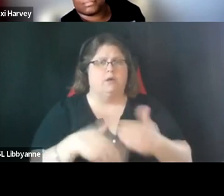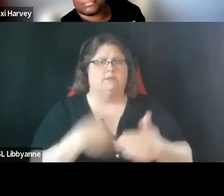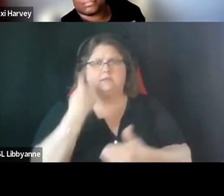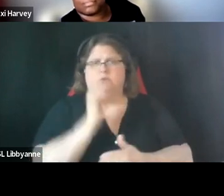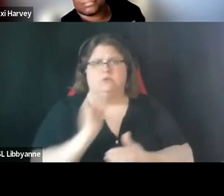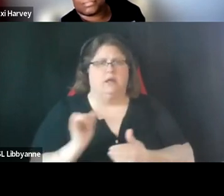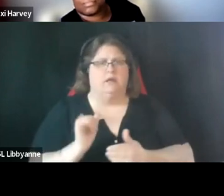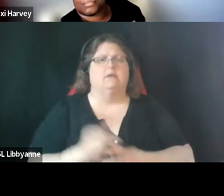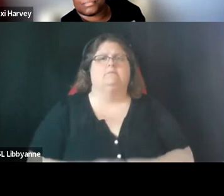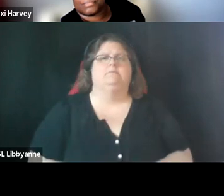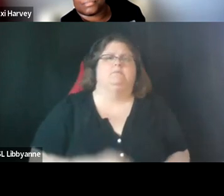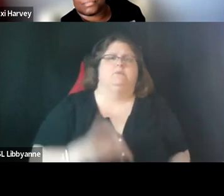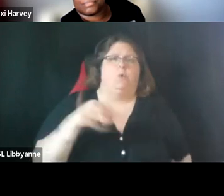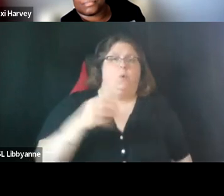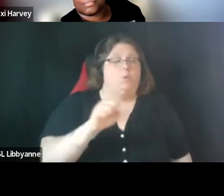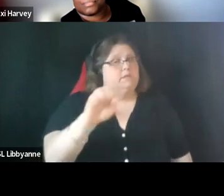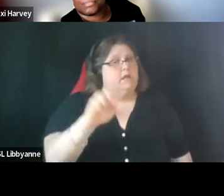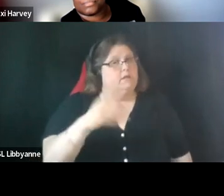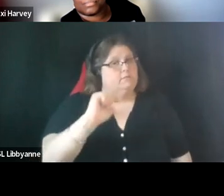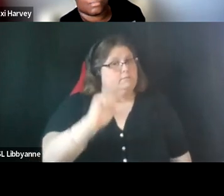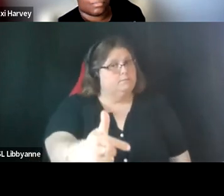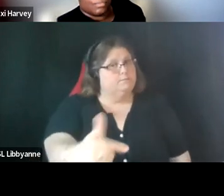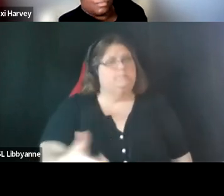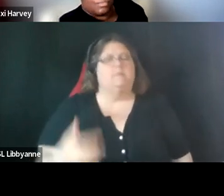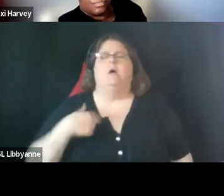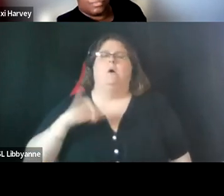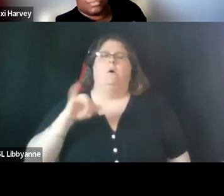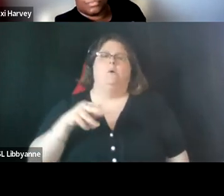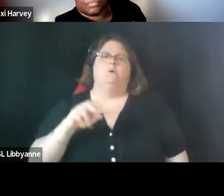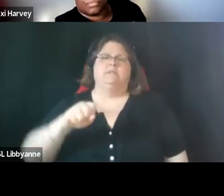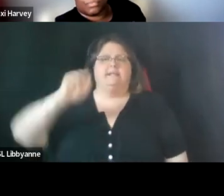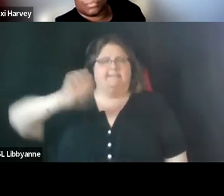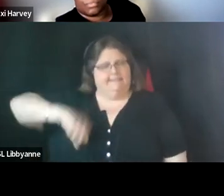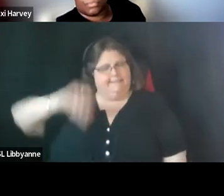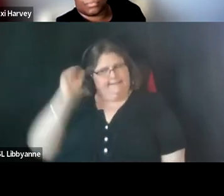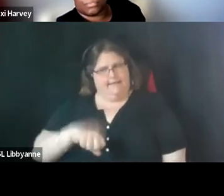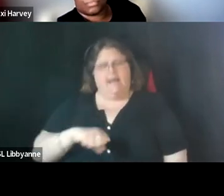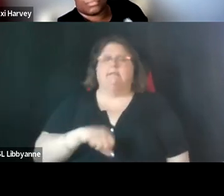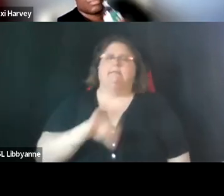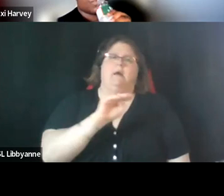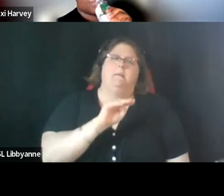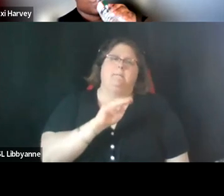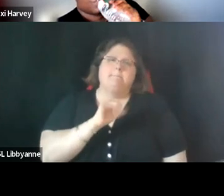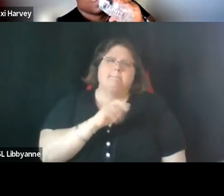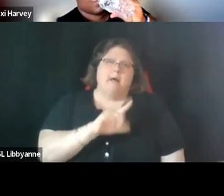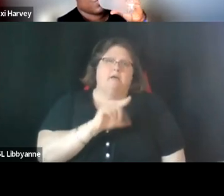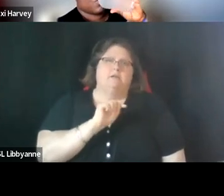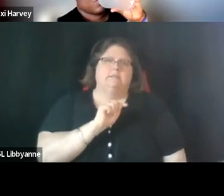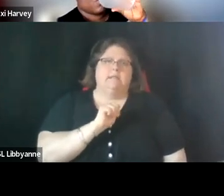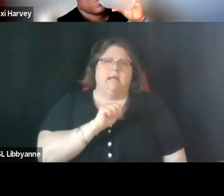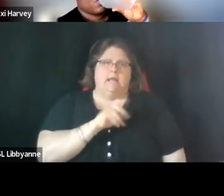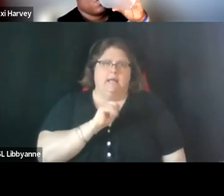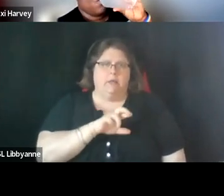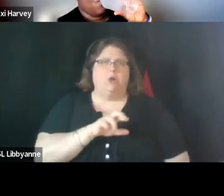so as you stated um albert taylor and michael o'neill and myself were on the evaluation committee